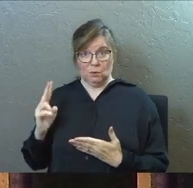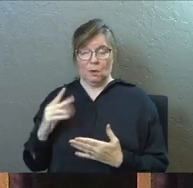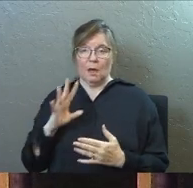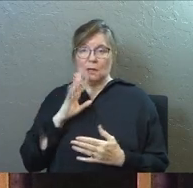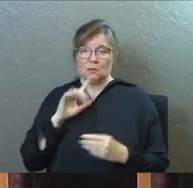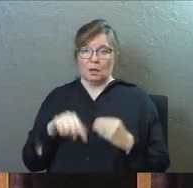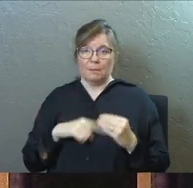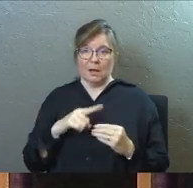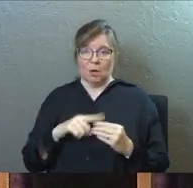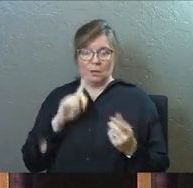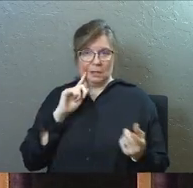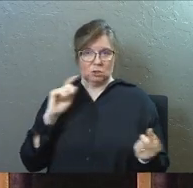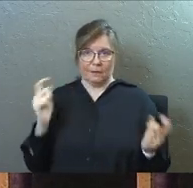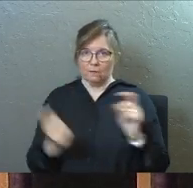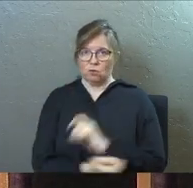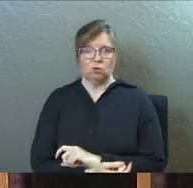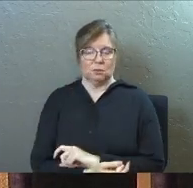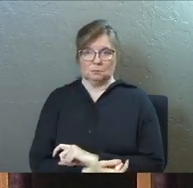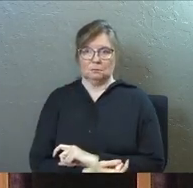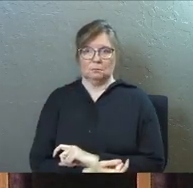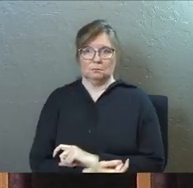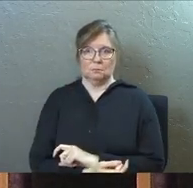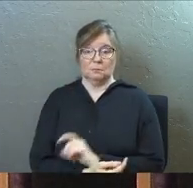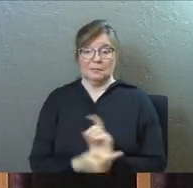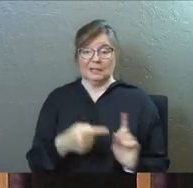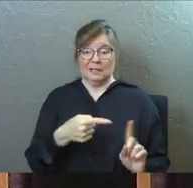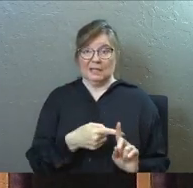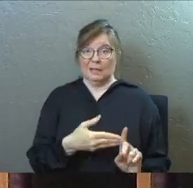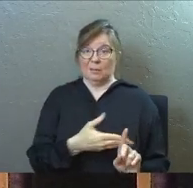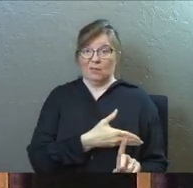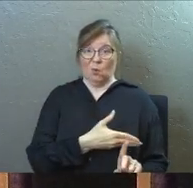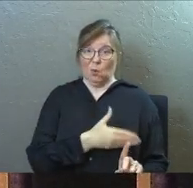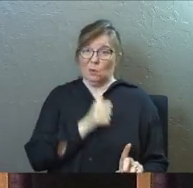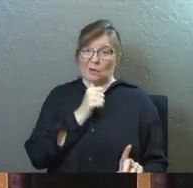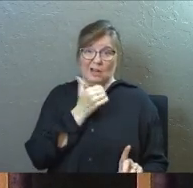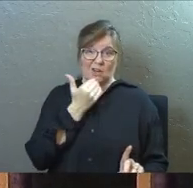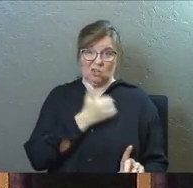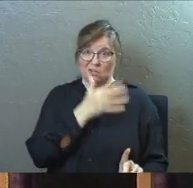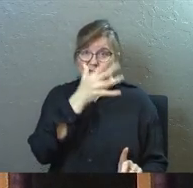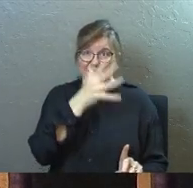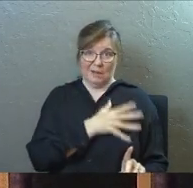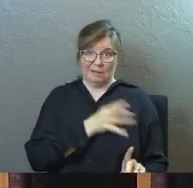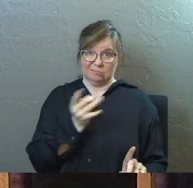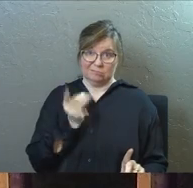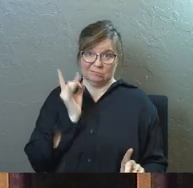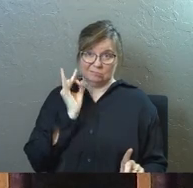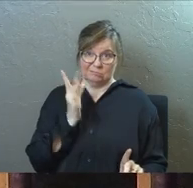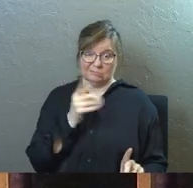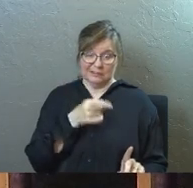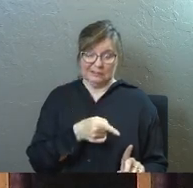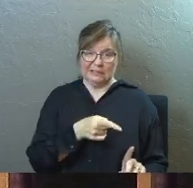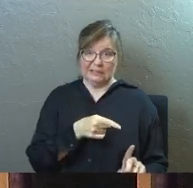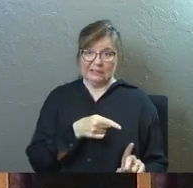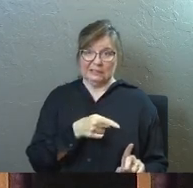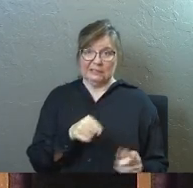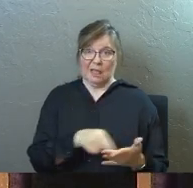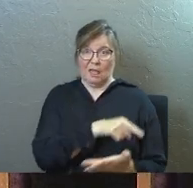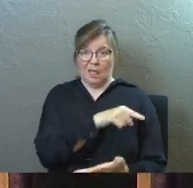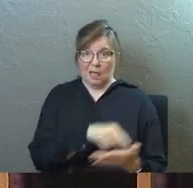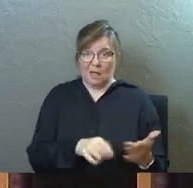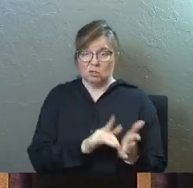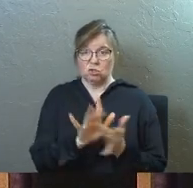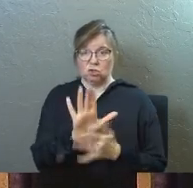I talked about his conversion, he was not a great guy, if you might remember that, he persecuted Jesus'